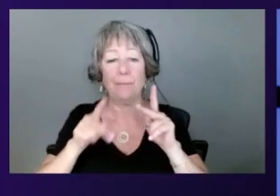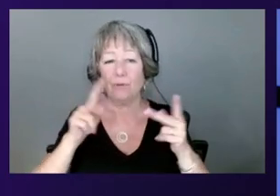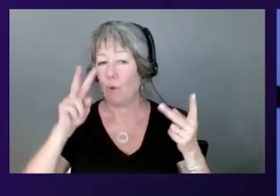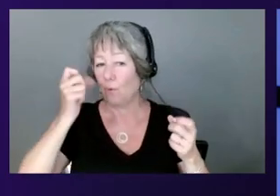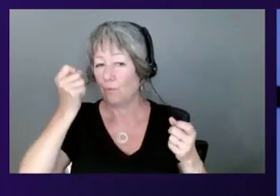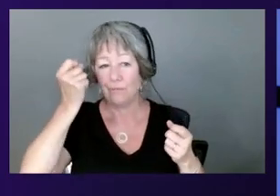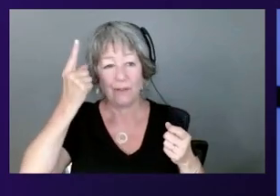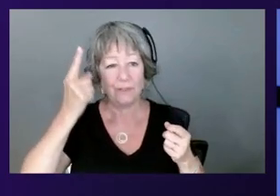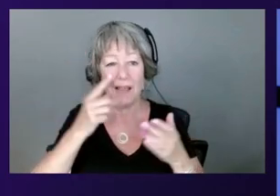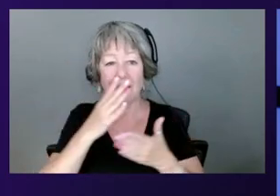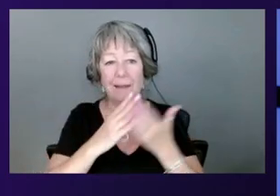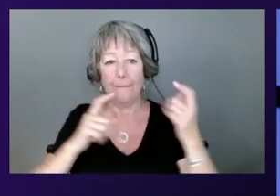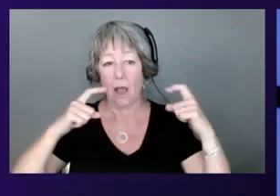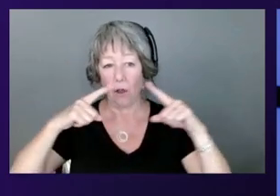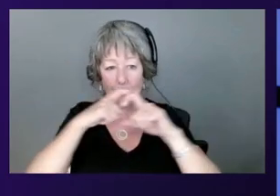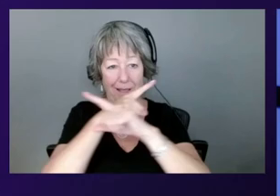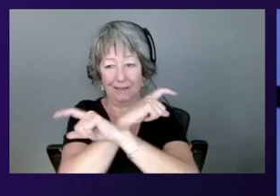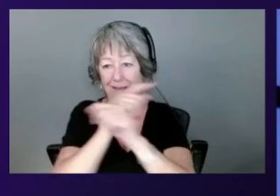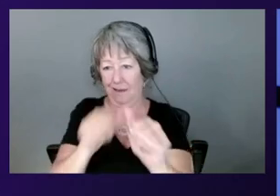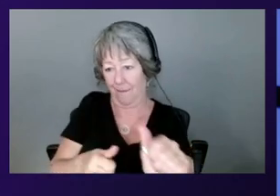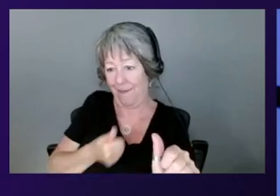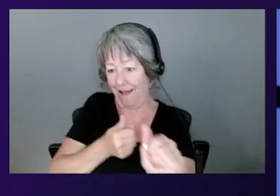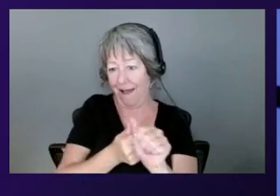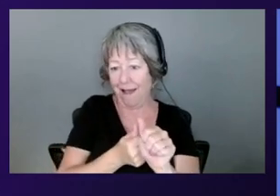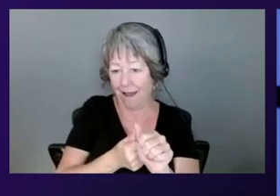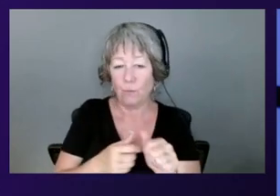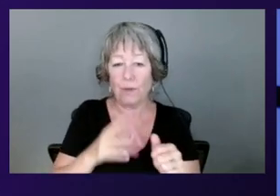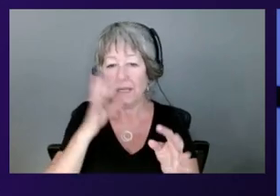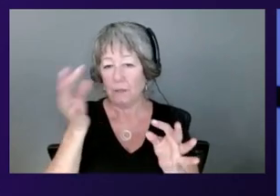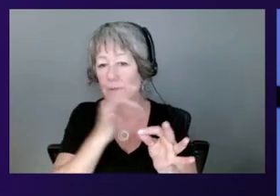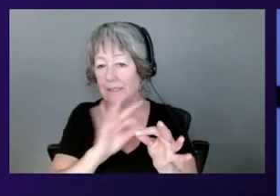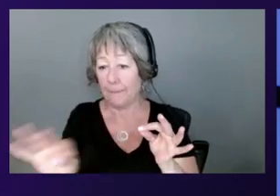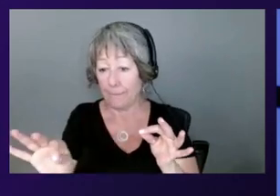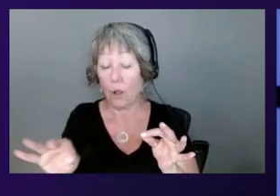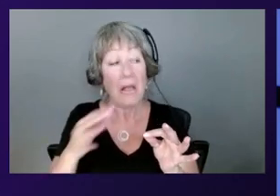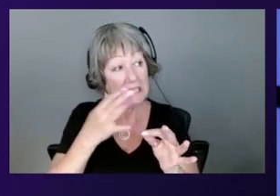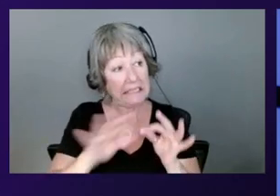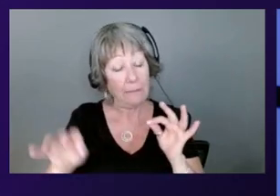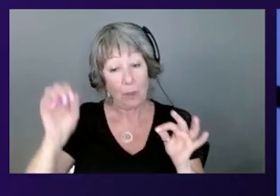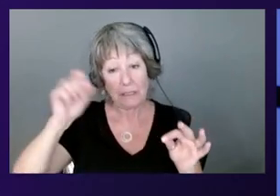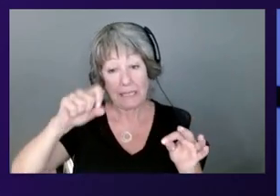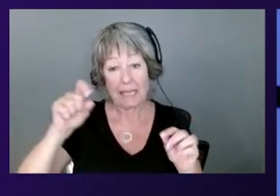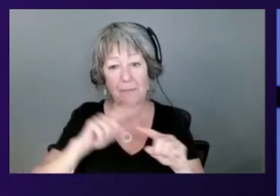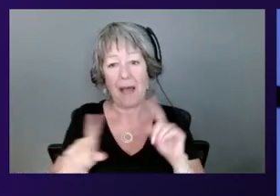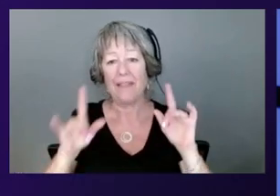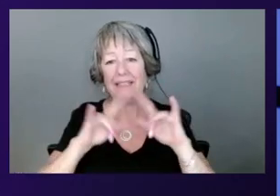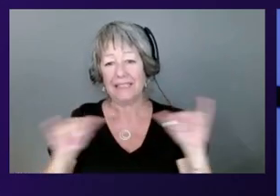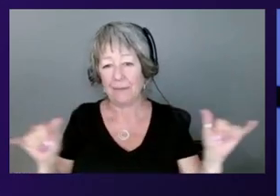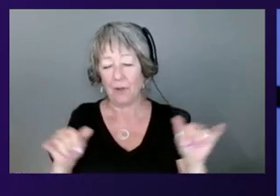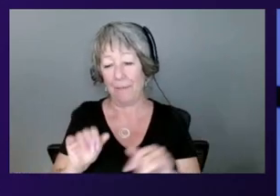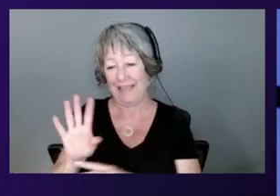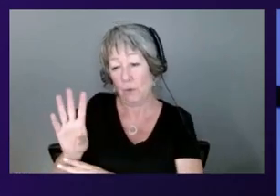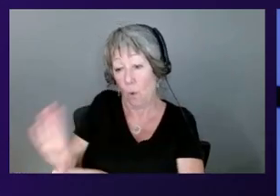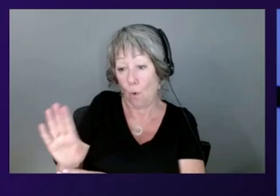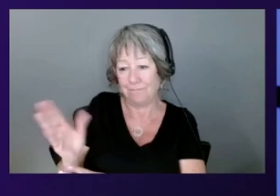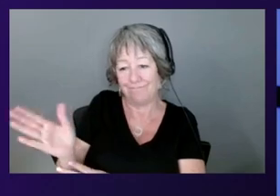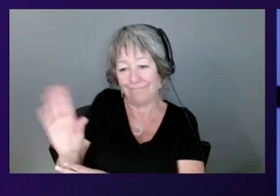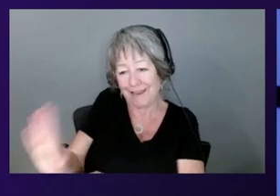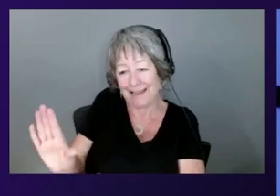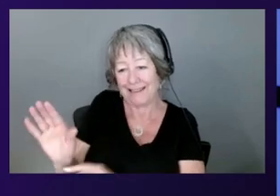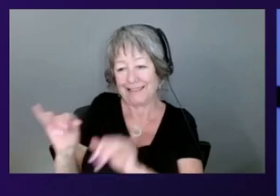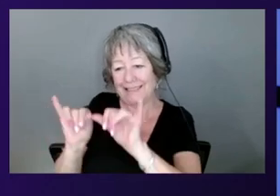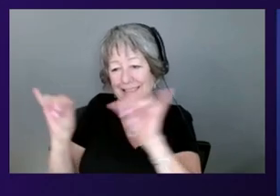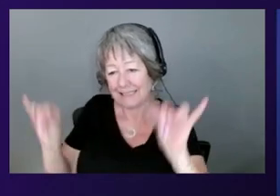of the complexity that happens behind the scenes. The simplification, it's simple, but also it's its own system as well to help create that